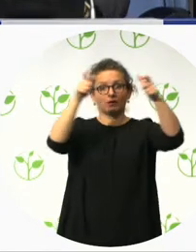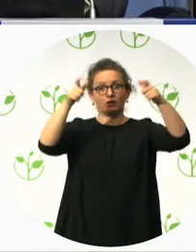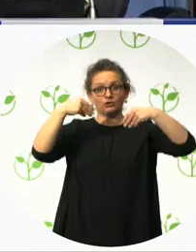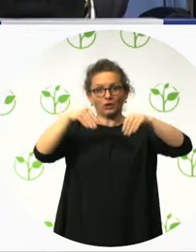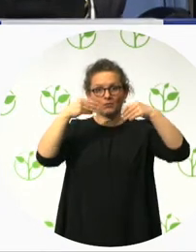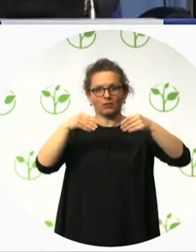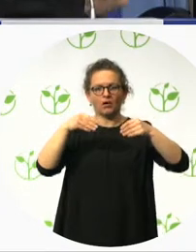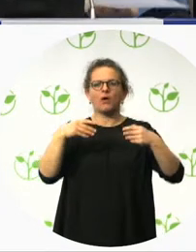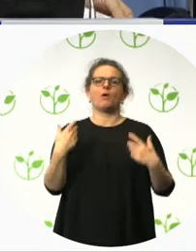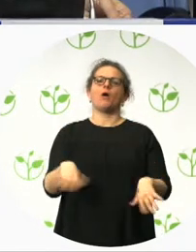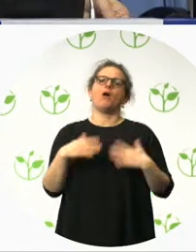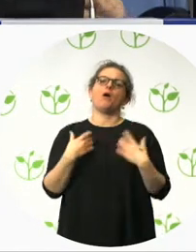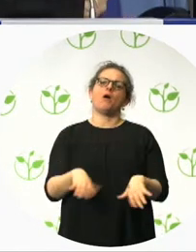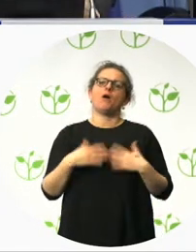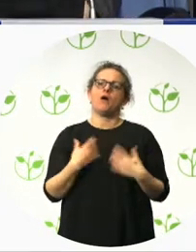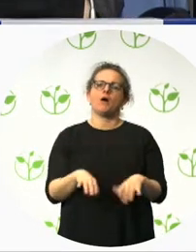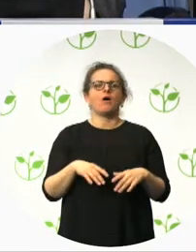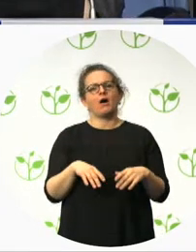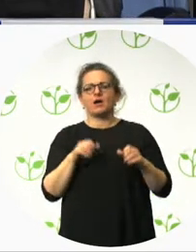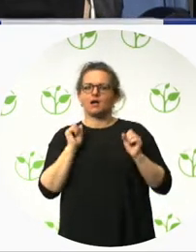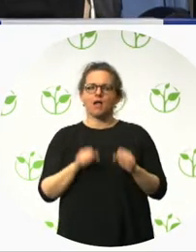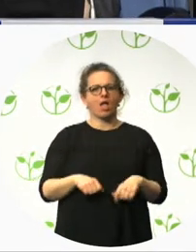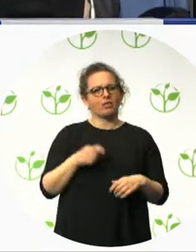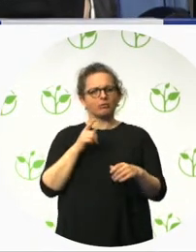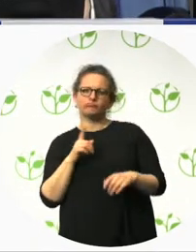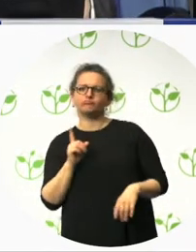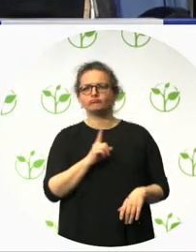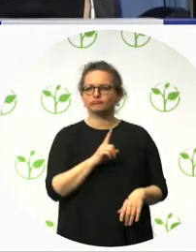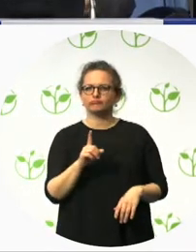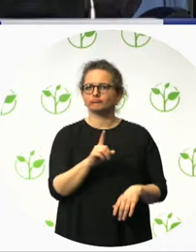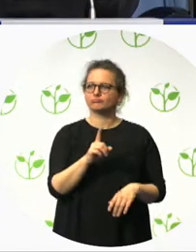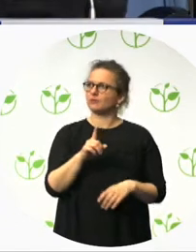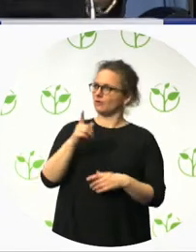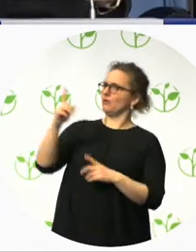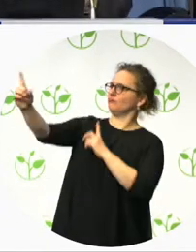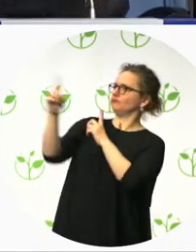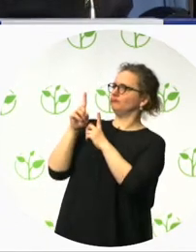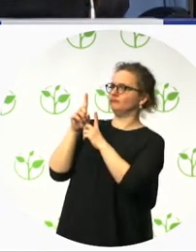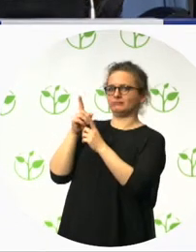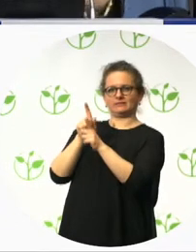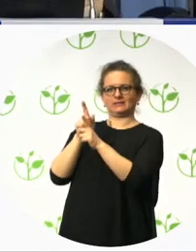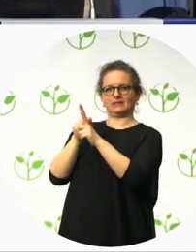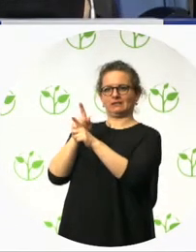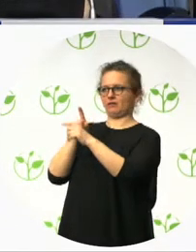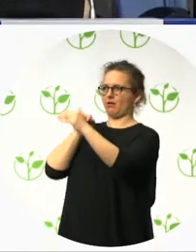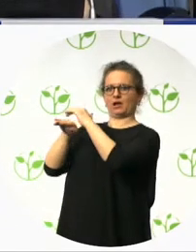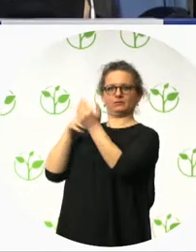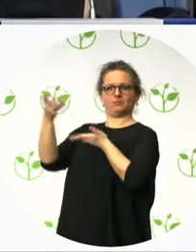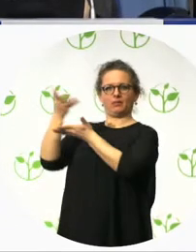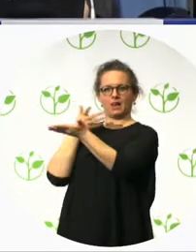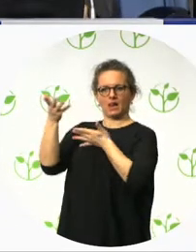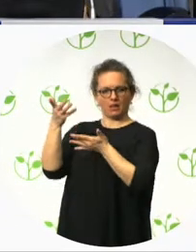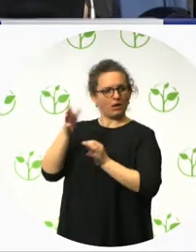employment and disability, are indeed strongly related to each other. To improve continuously the